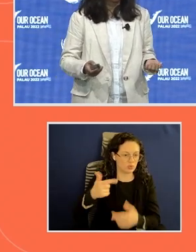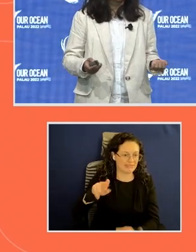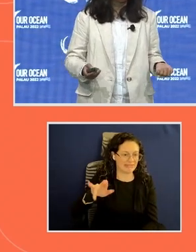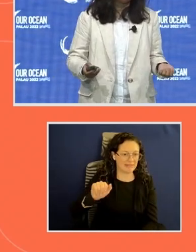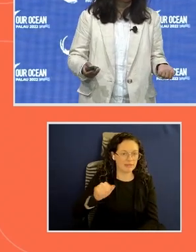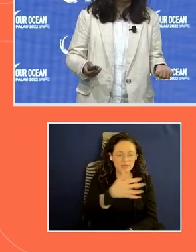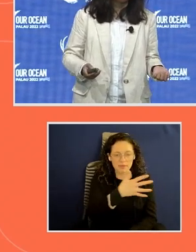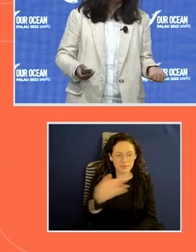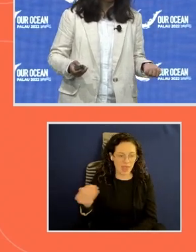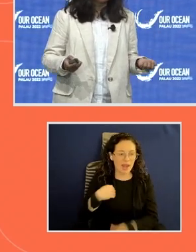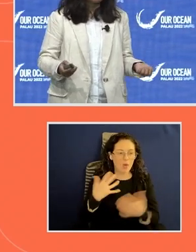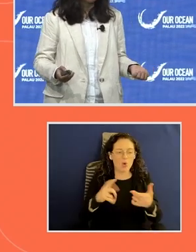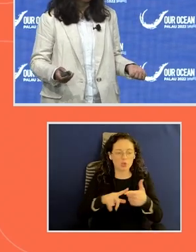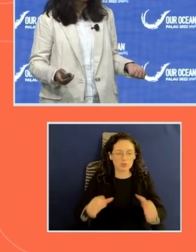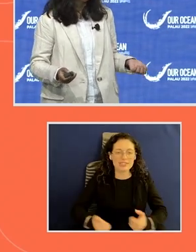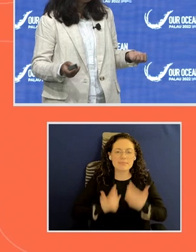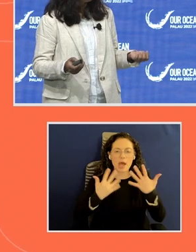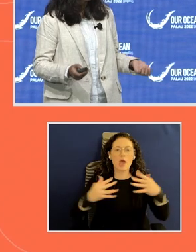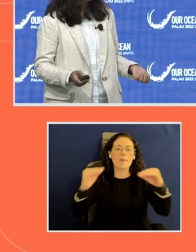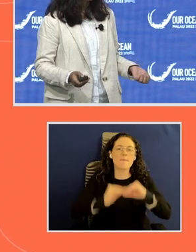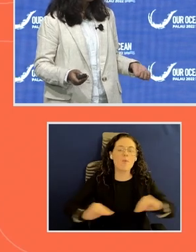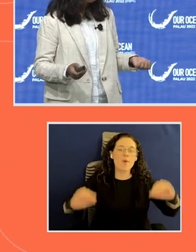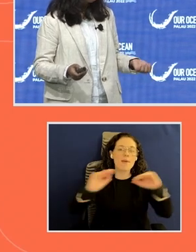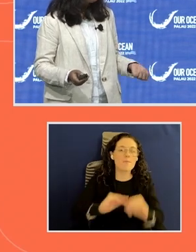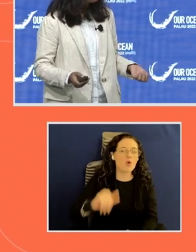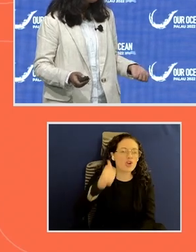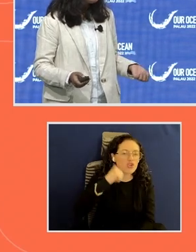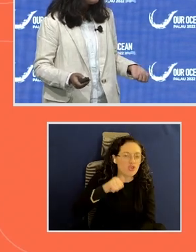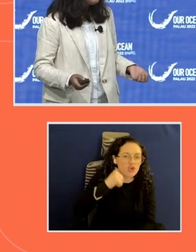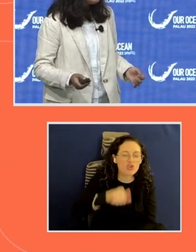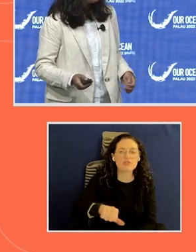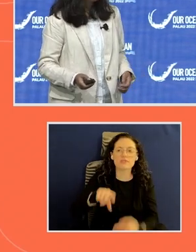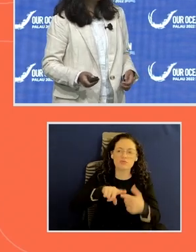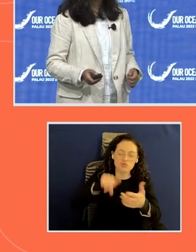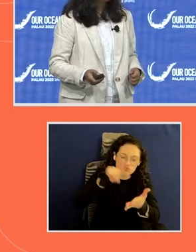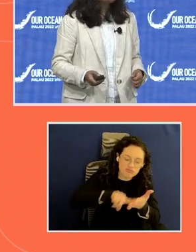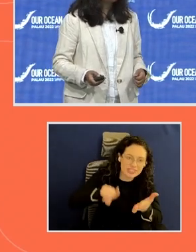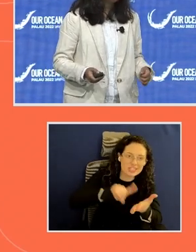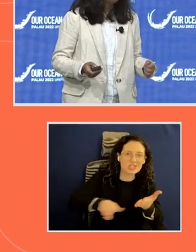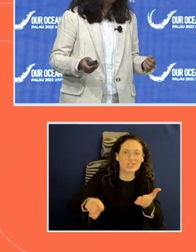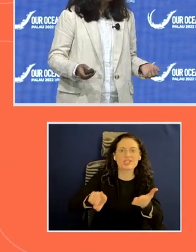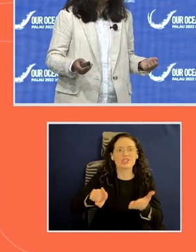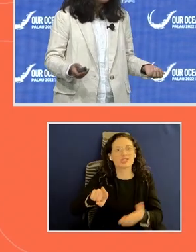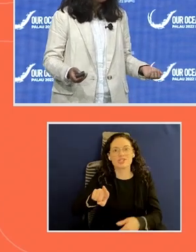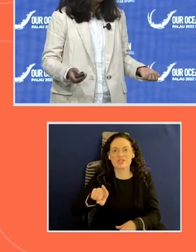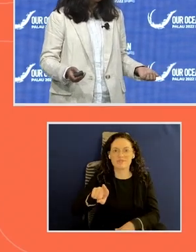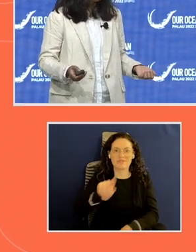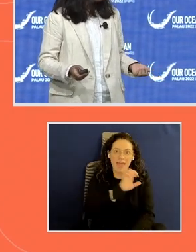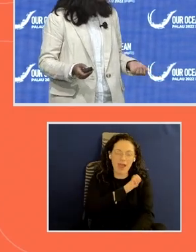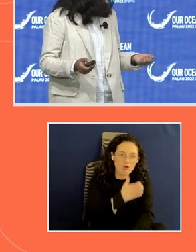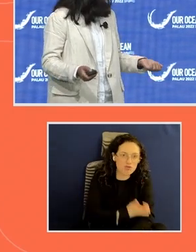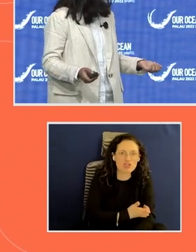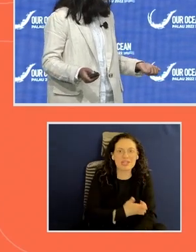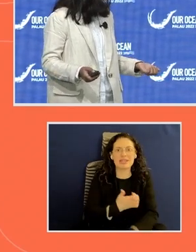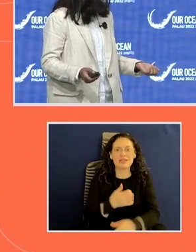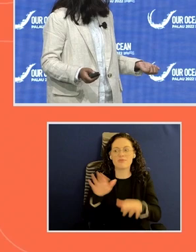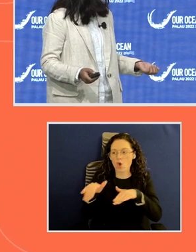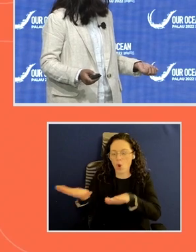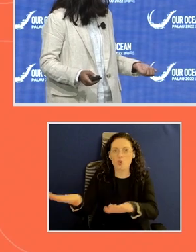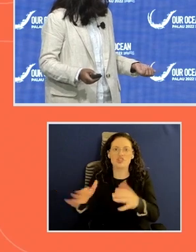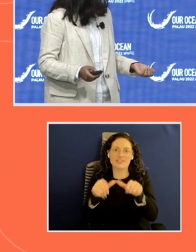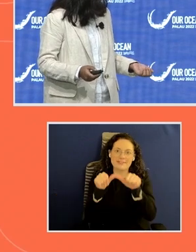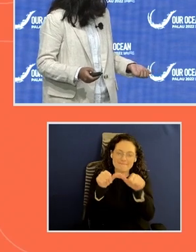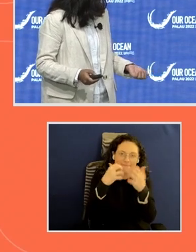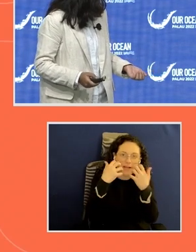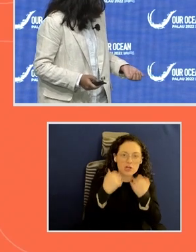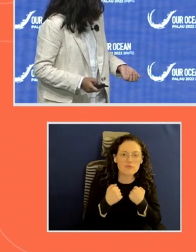girls and women to learn about marine biology, fisheries, and conservation because we know we can do it, and we can do it better.